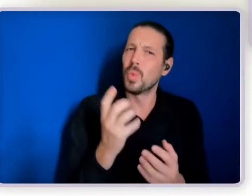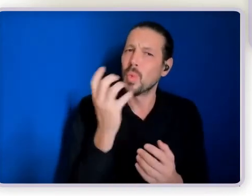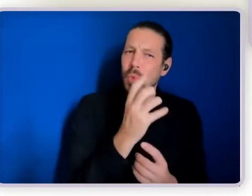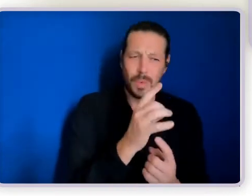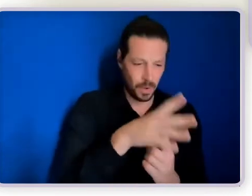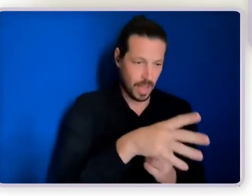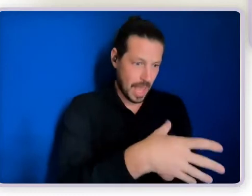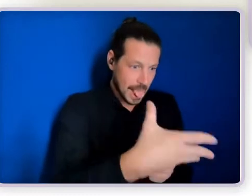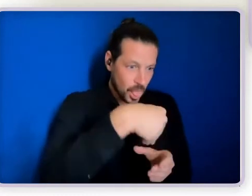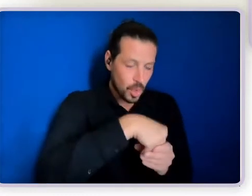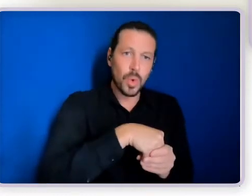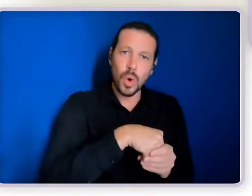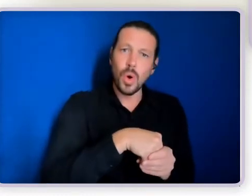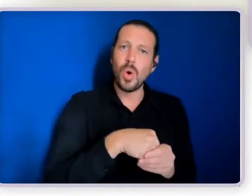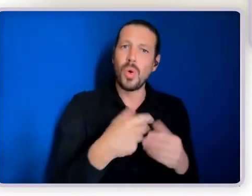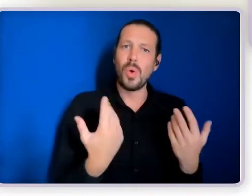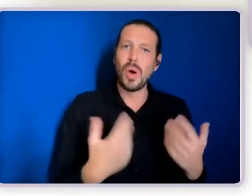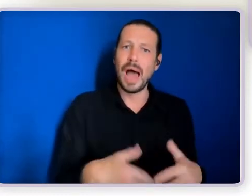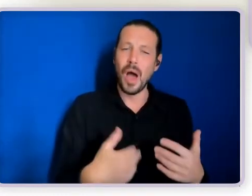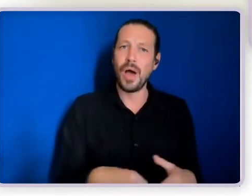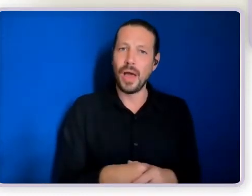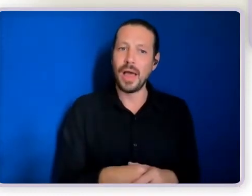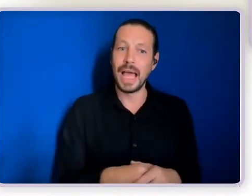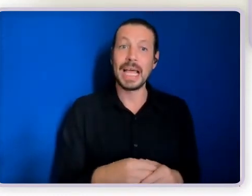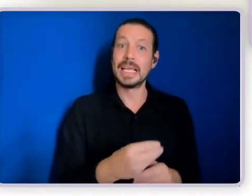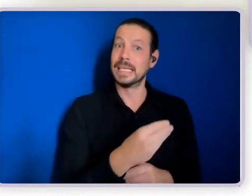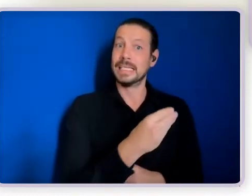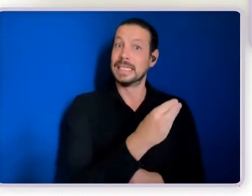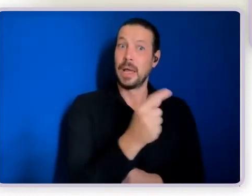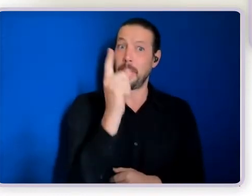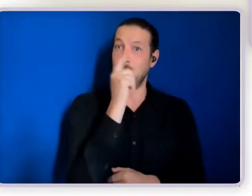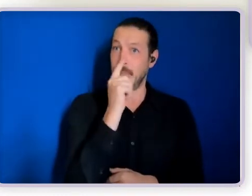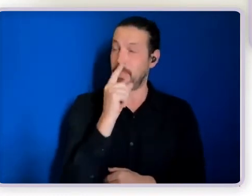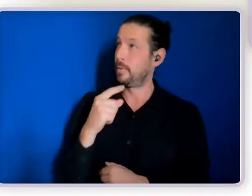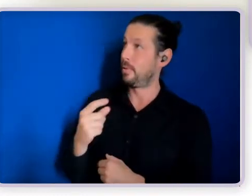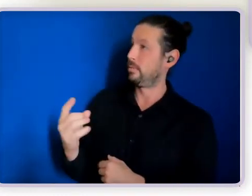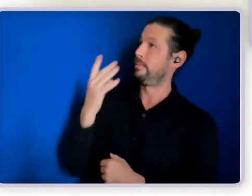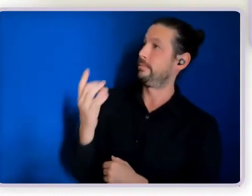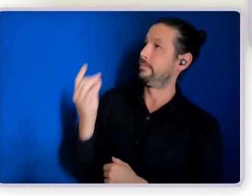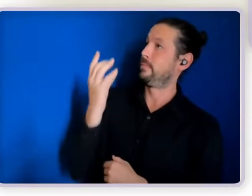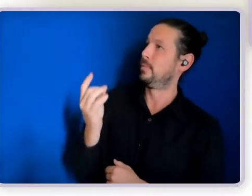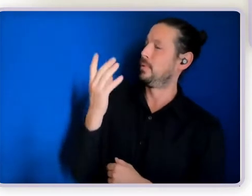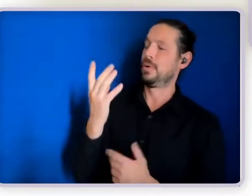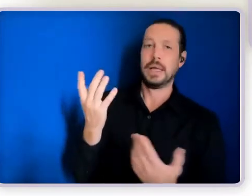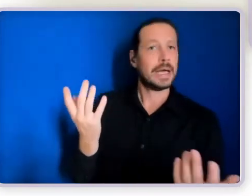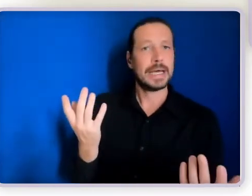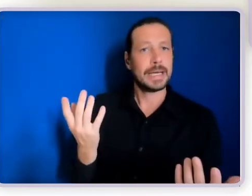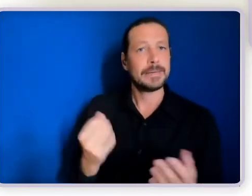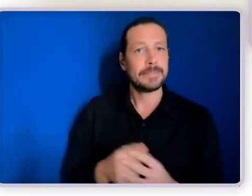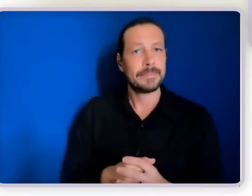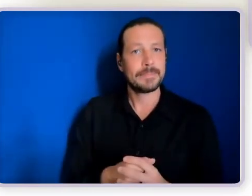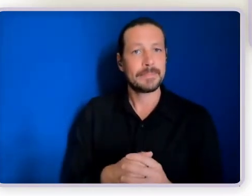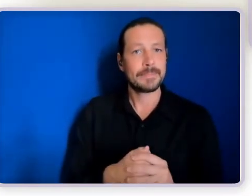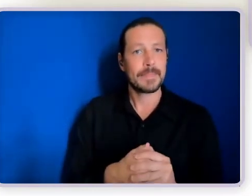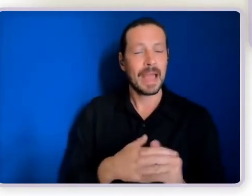almost ridiculous for people who don't experience exclusion. Because if, you know, you just are a part of